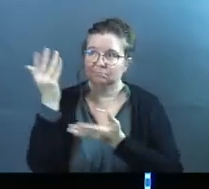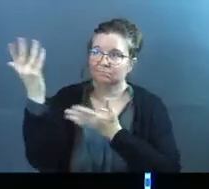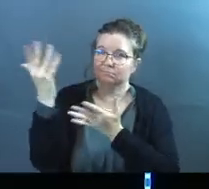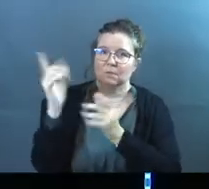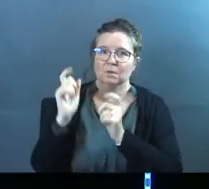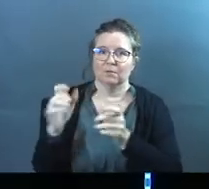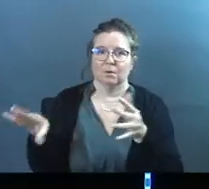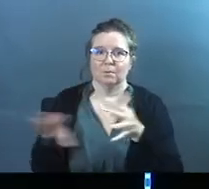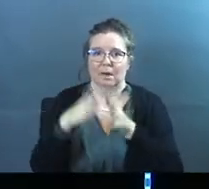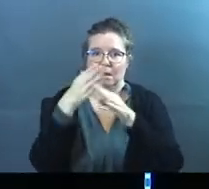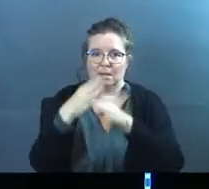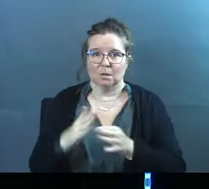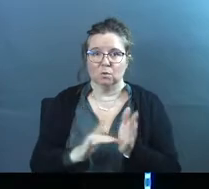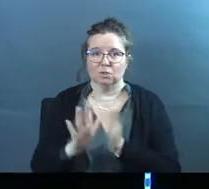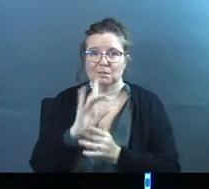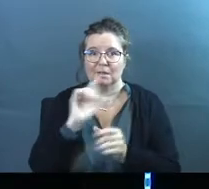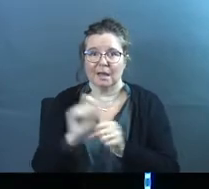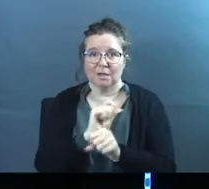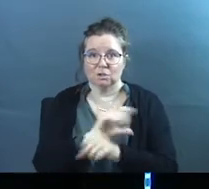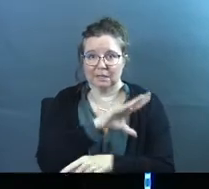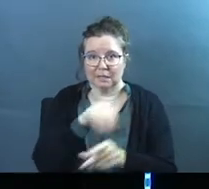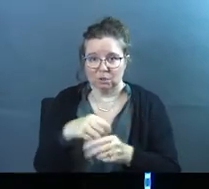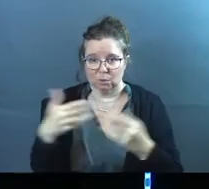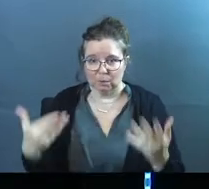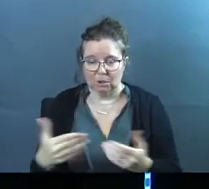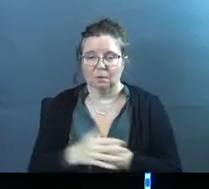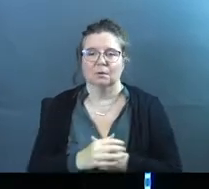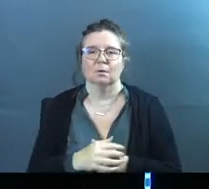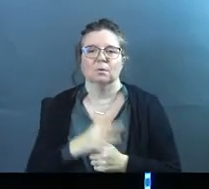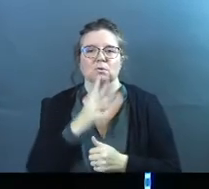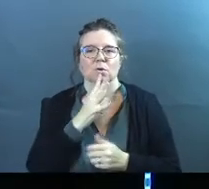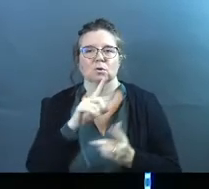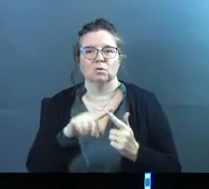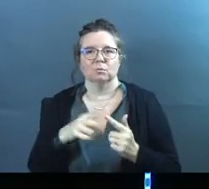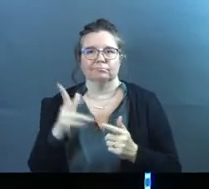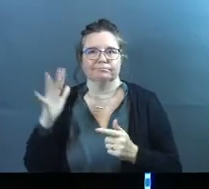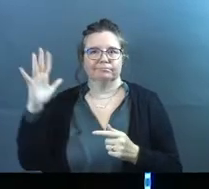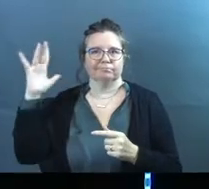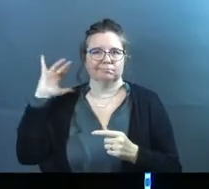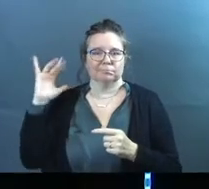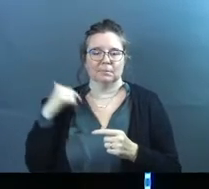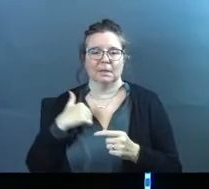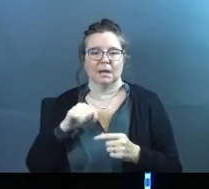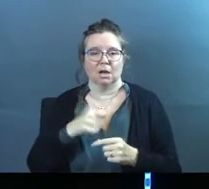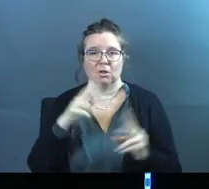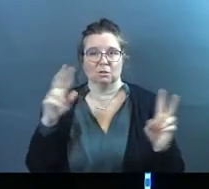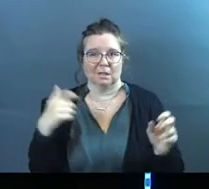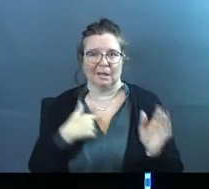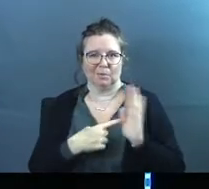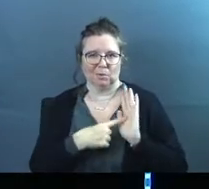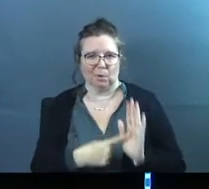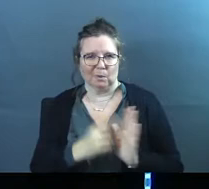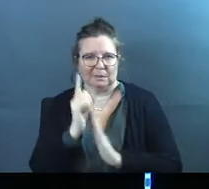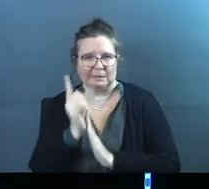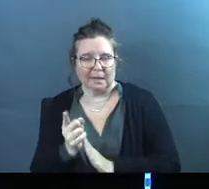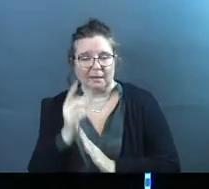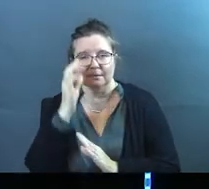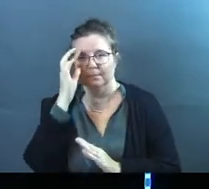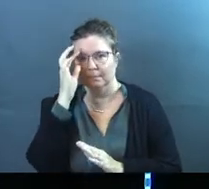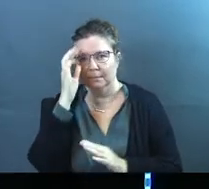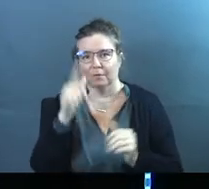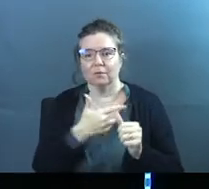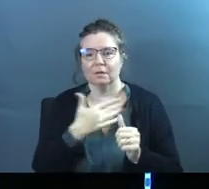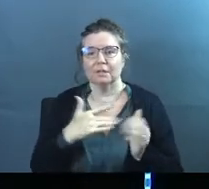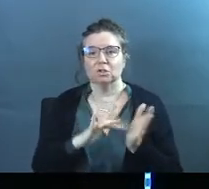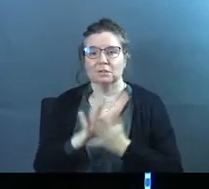So I want give you a quick breakdown of what Jesus is actually getting into here. We talked to this a while back in another series I'm going to point you to in just a second. But the